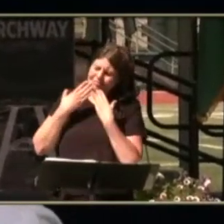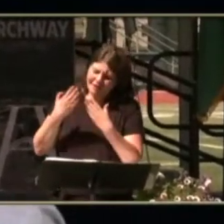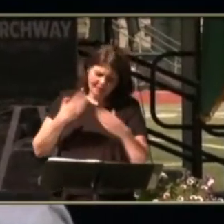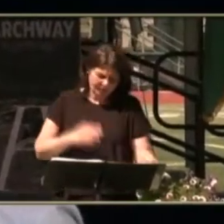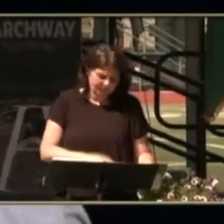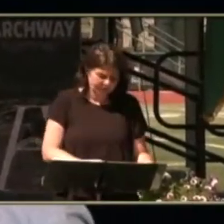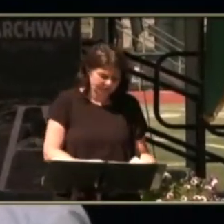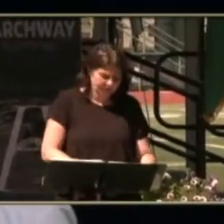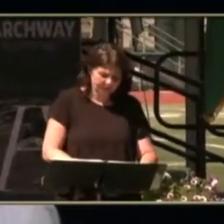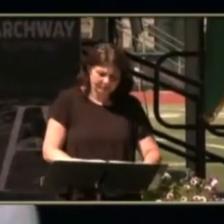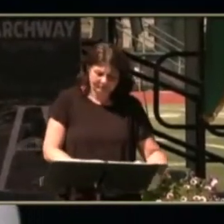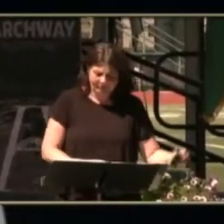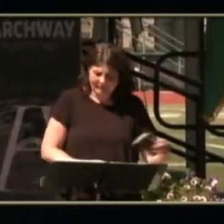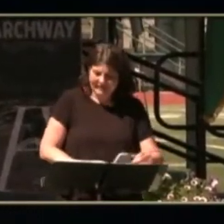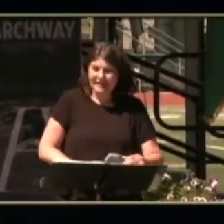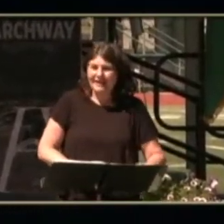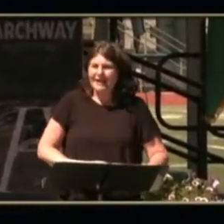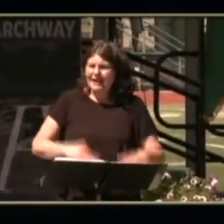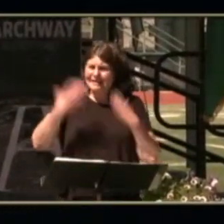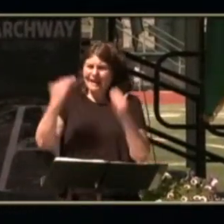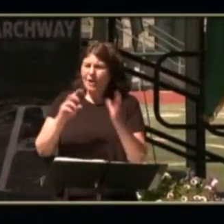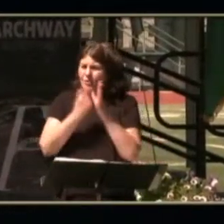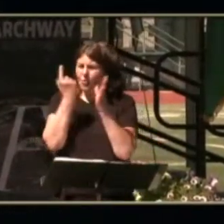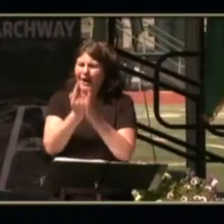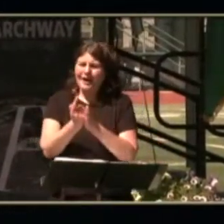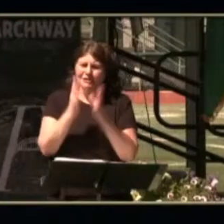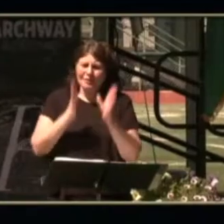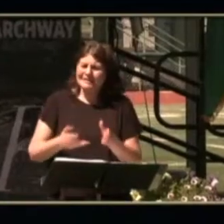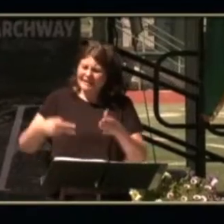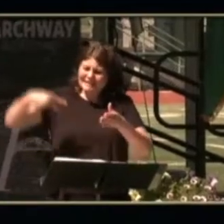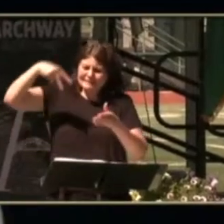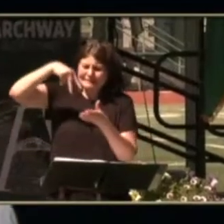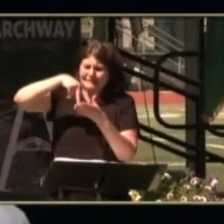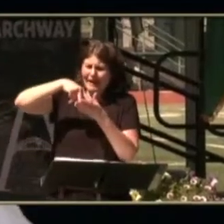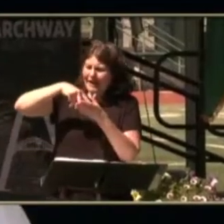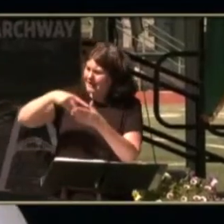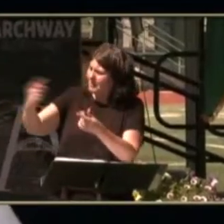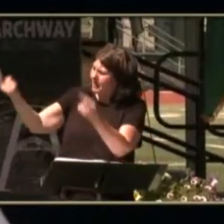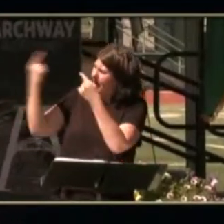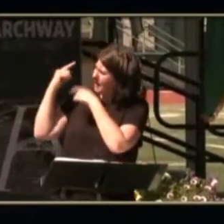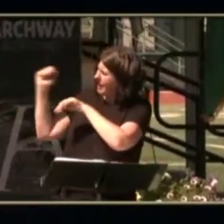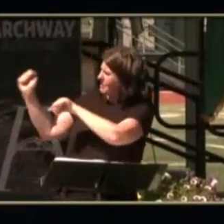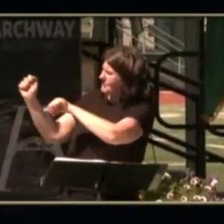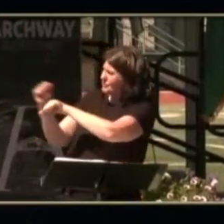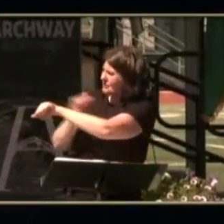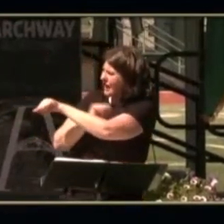And now our graduates can stand up And line up by the stage